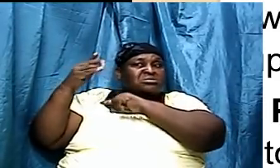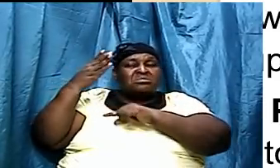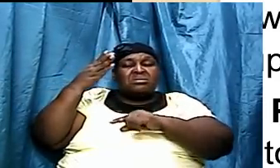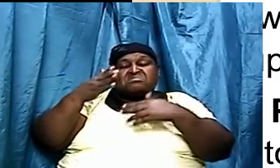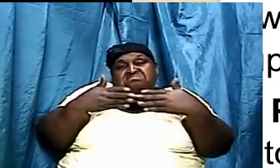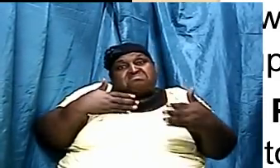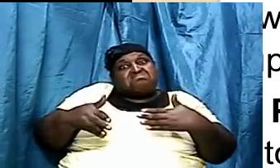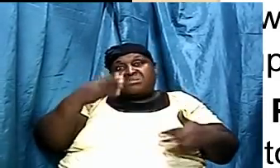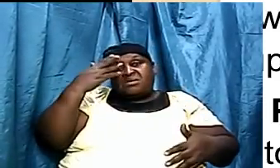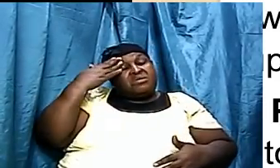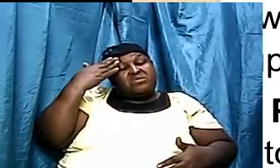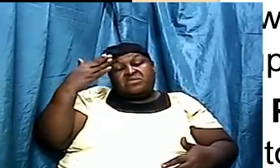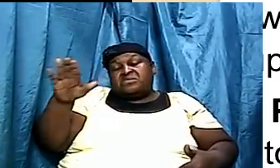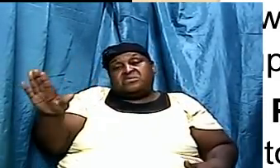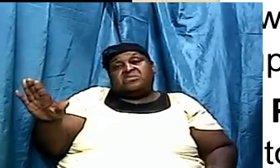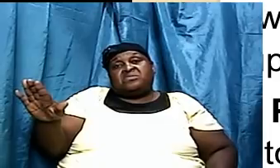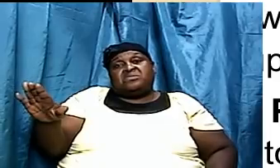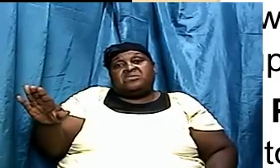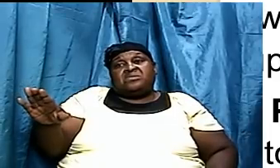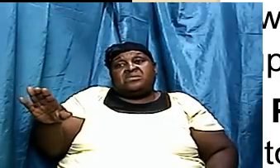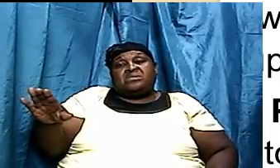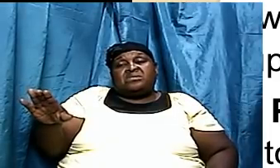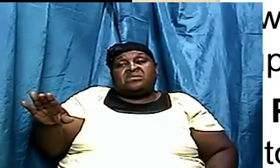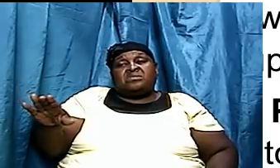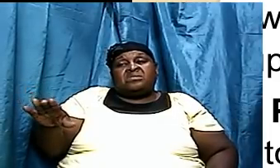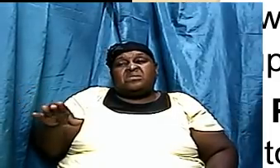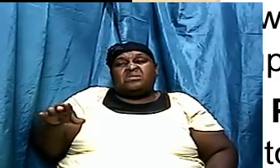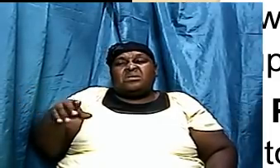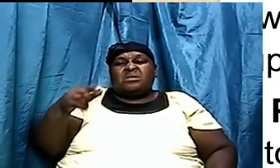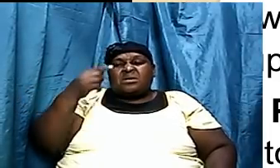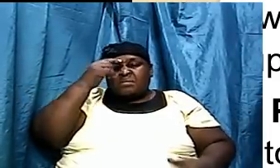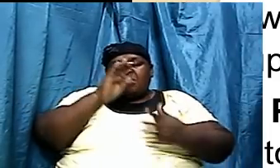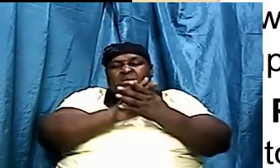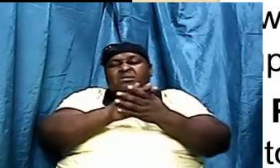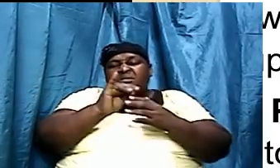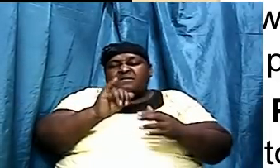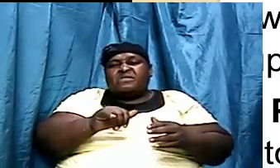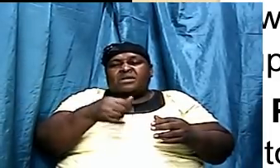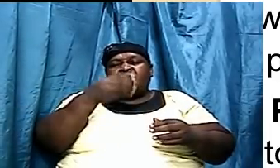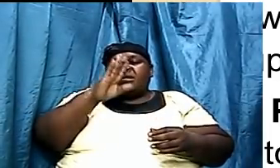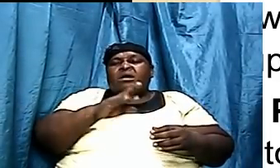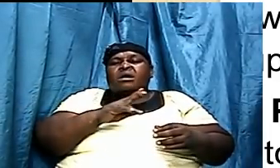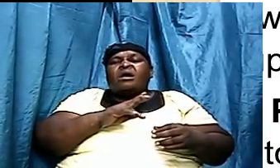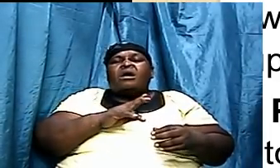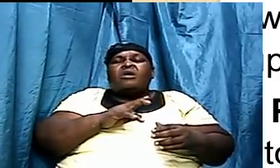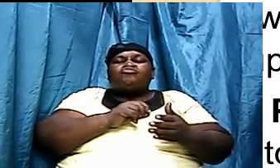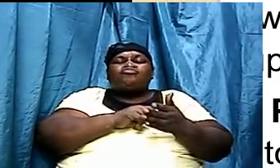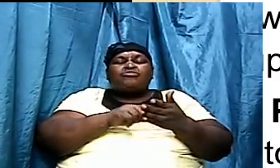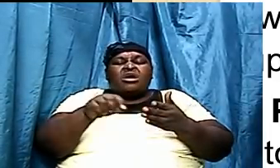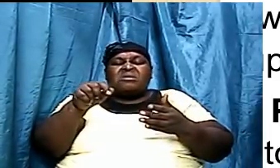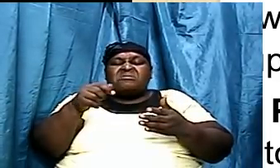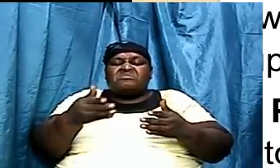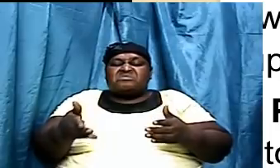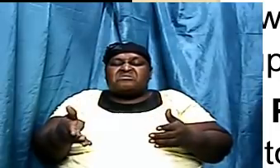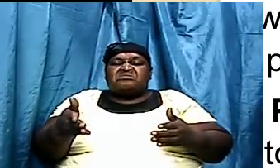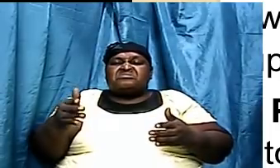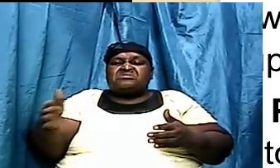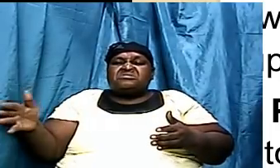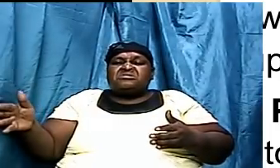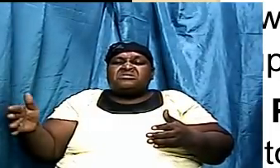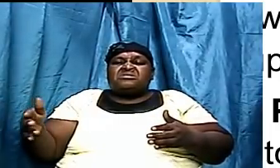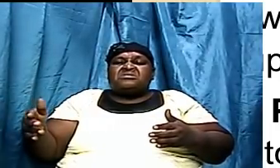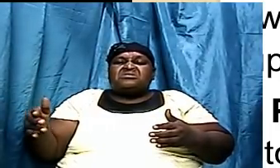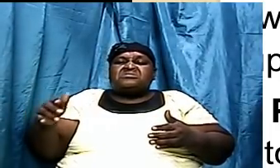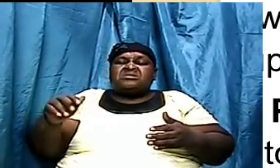this but I believe that God put these things in place that we at the end of the day can trust and believe